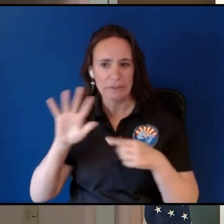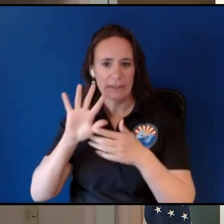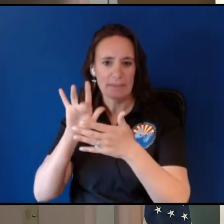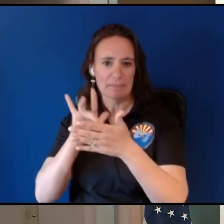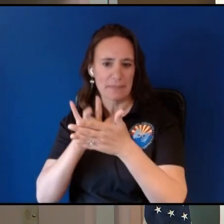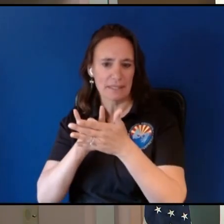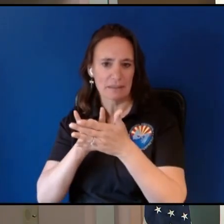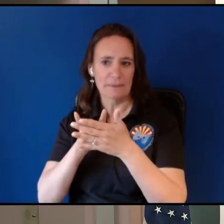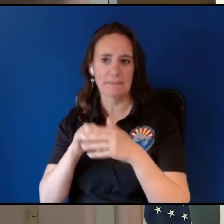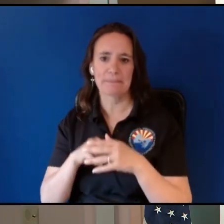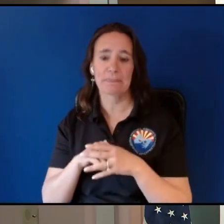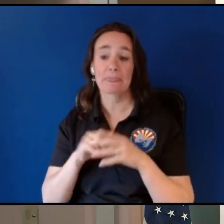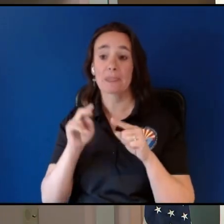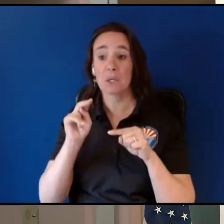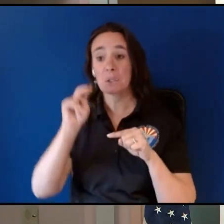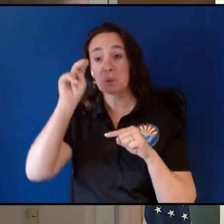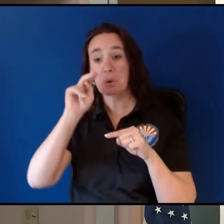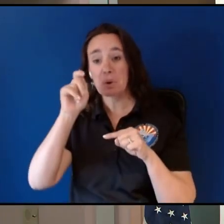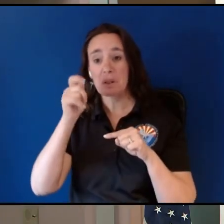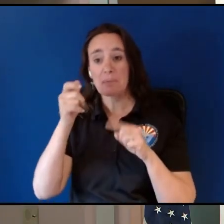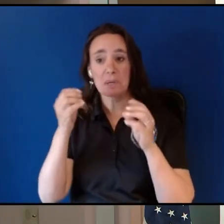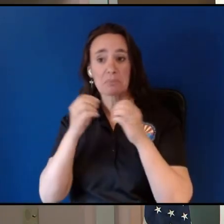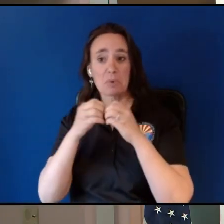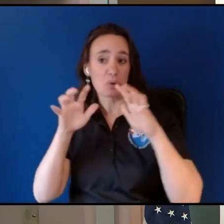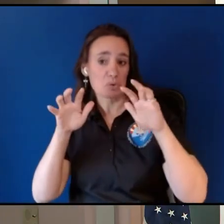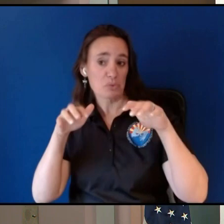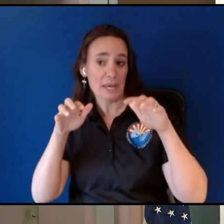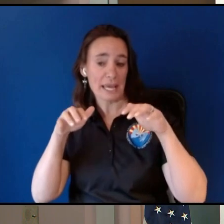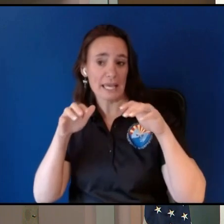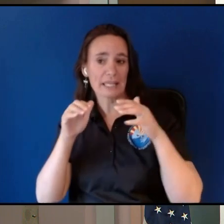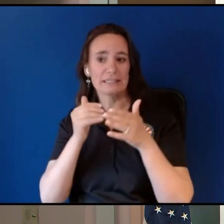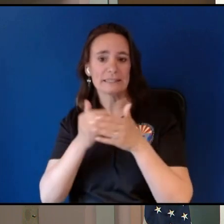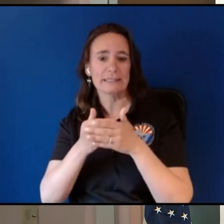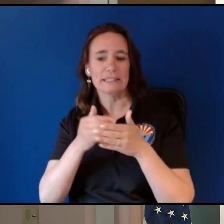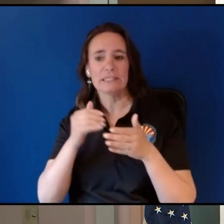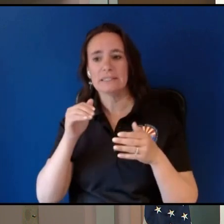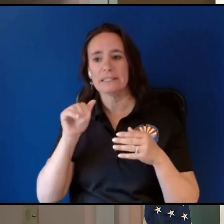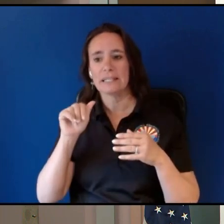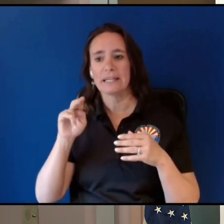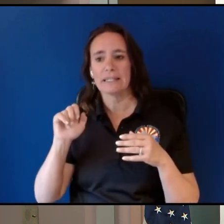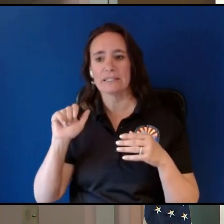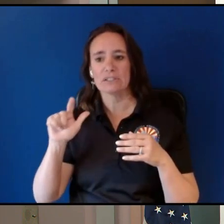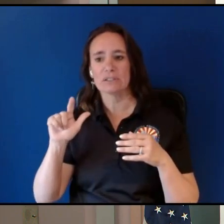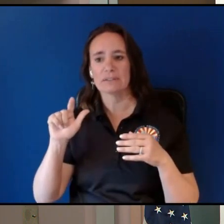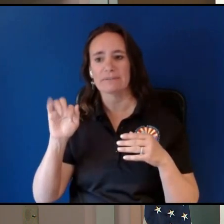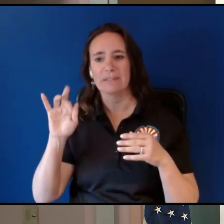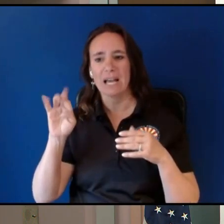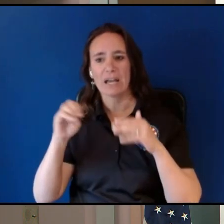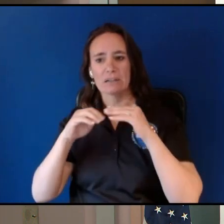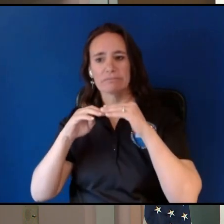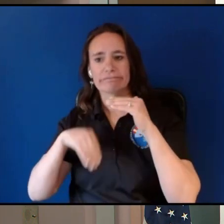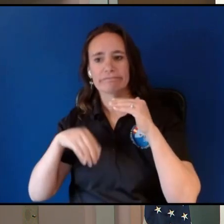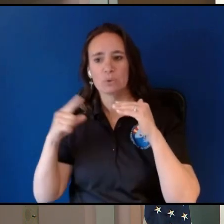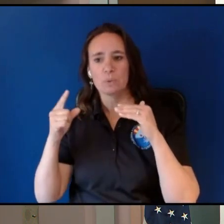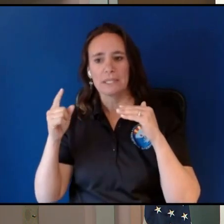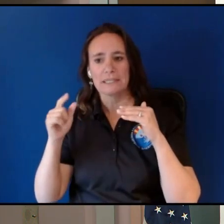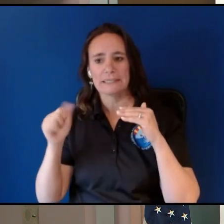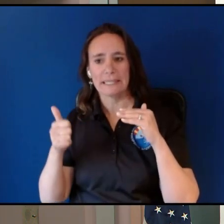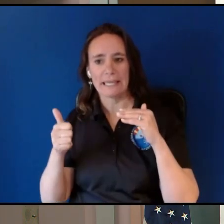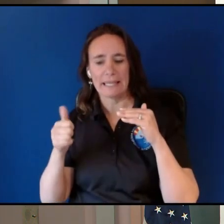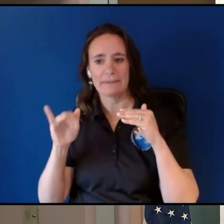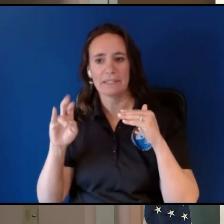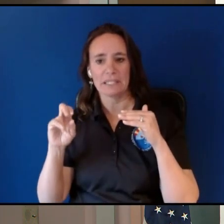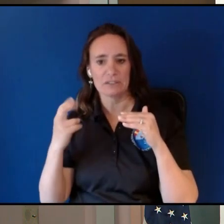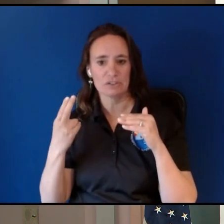a little bit more but generally still even up there near Angel Fire less than a tenth of an inch of precipitation some of those higher